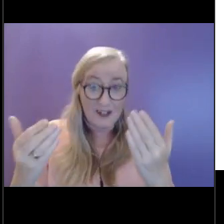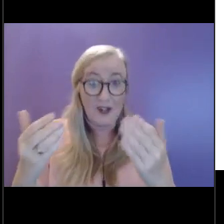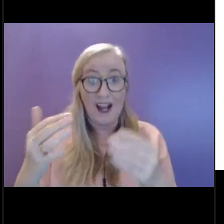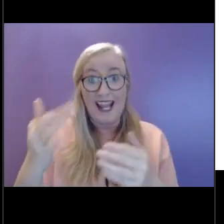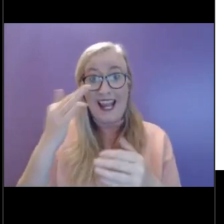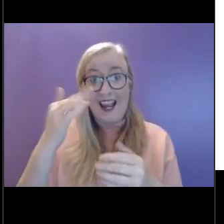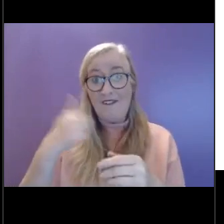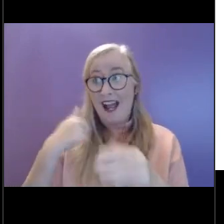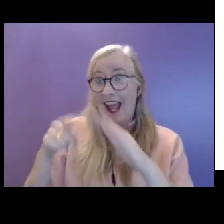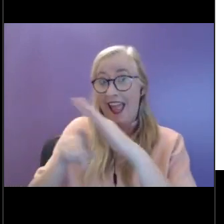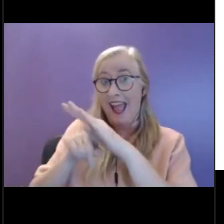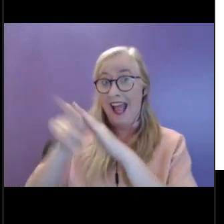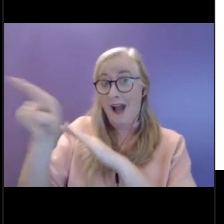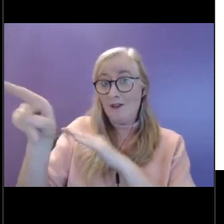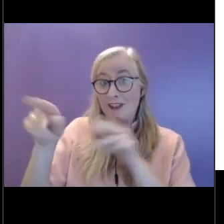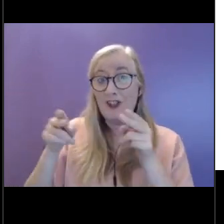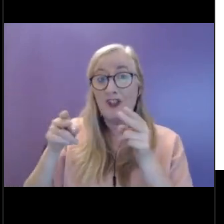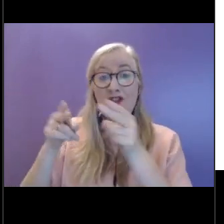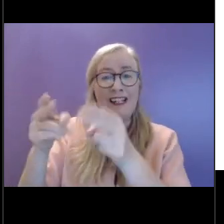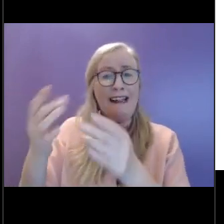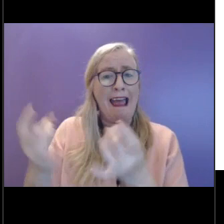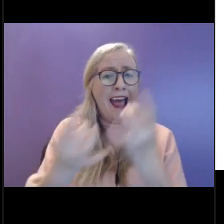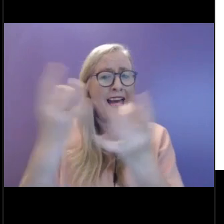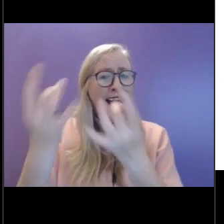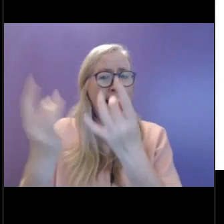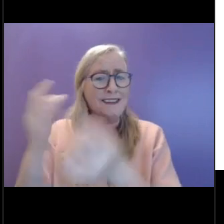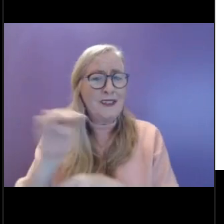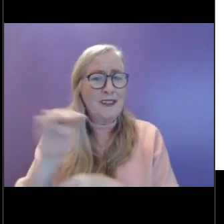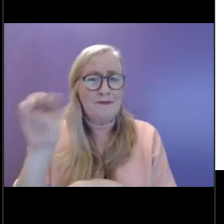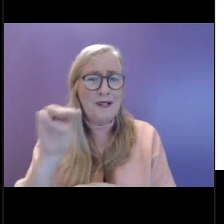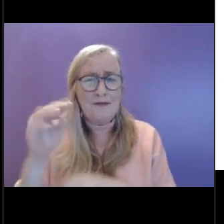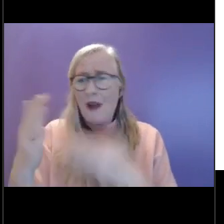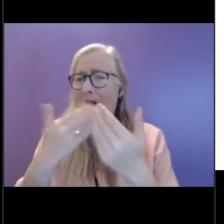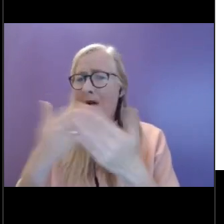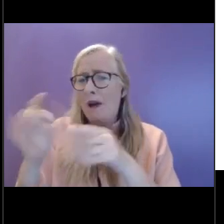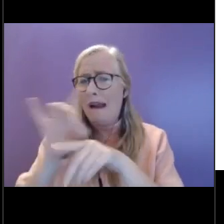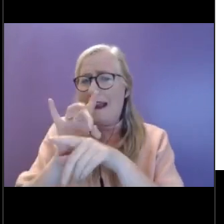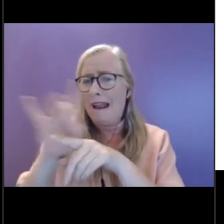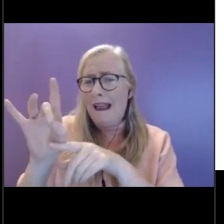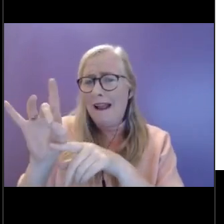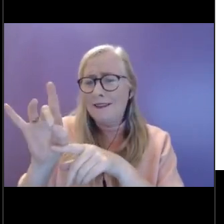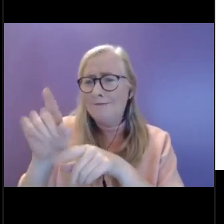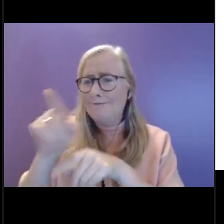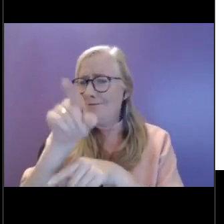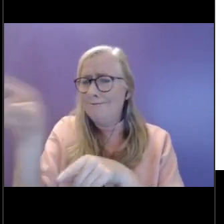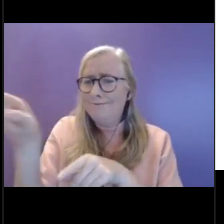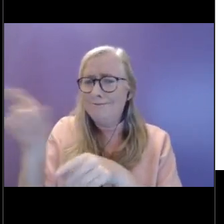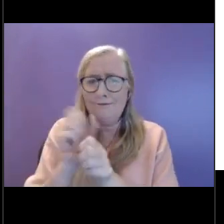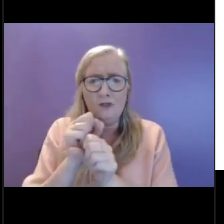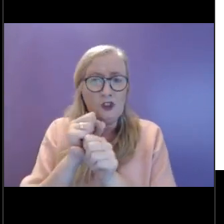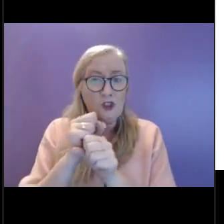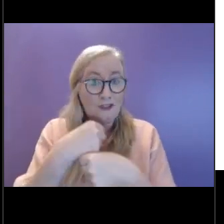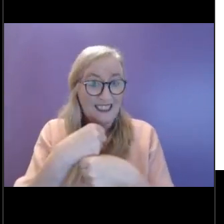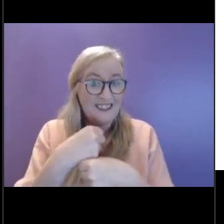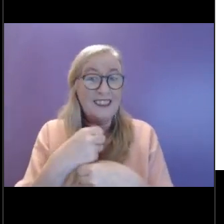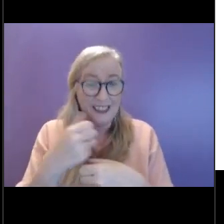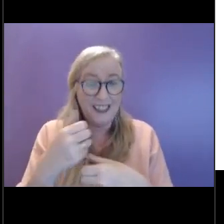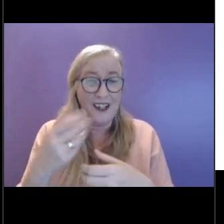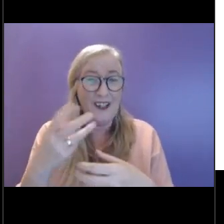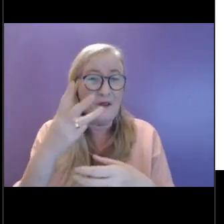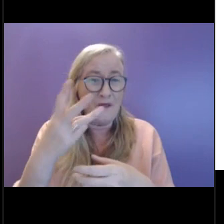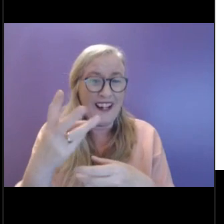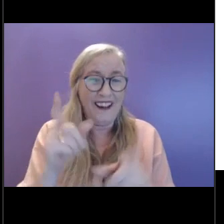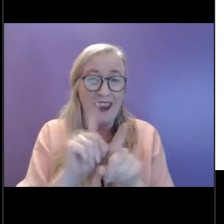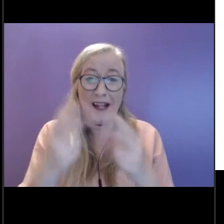and asked, you know, survey of people, what are the types of things that stress them out? I probably get a lot of maybe day to day answers back